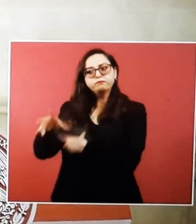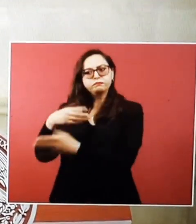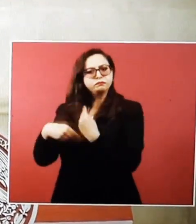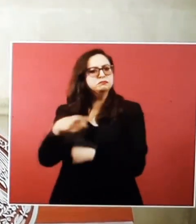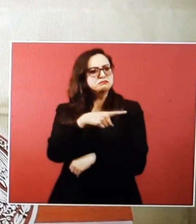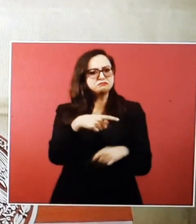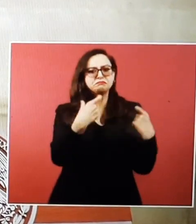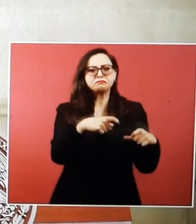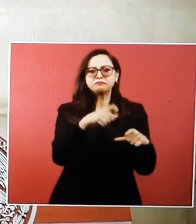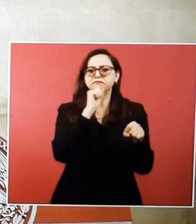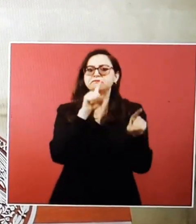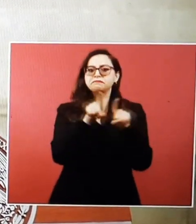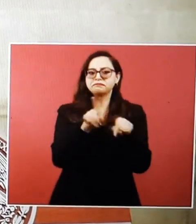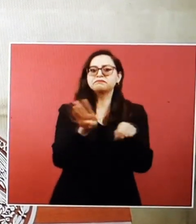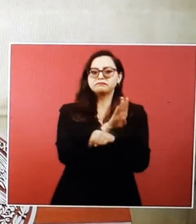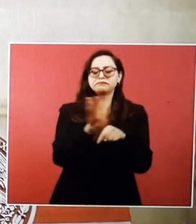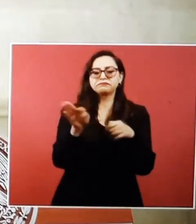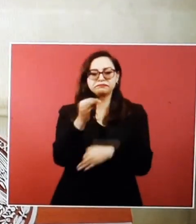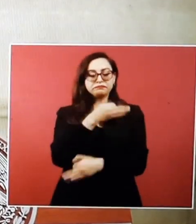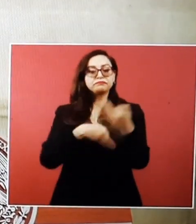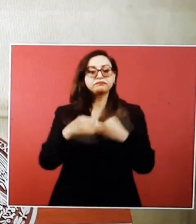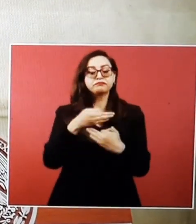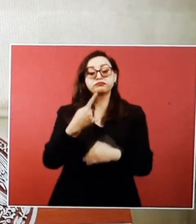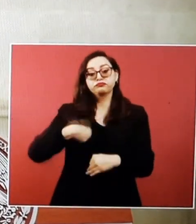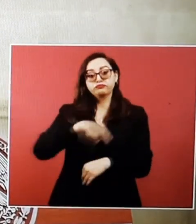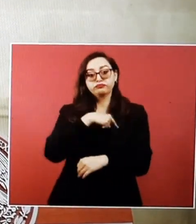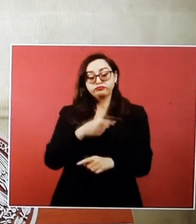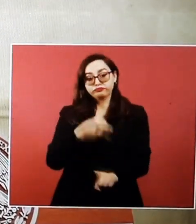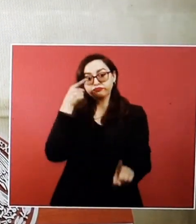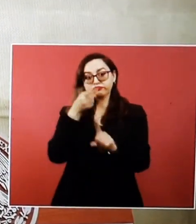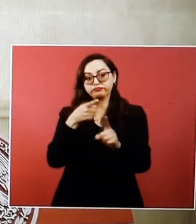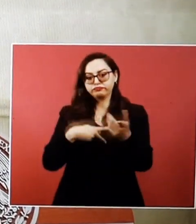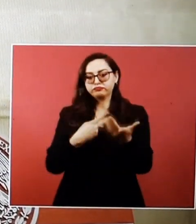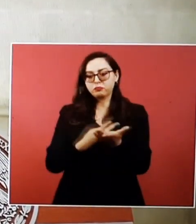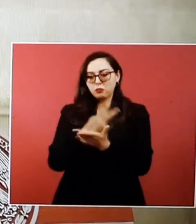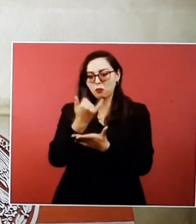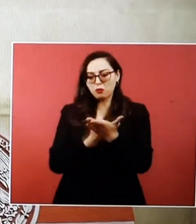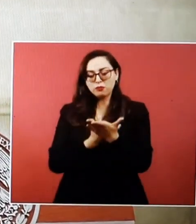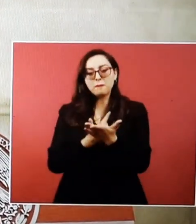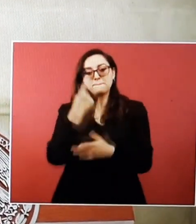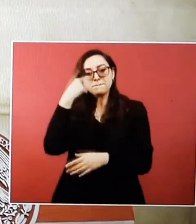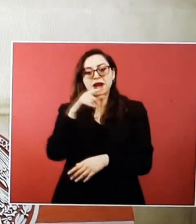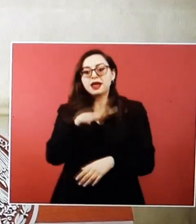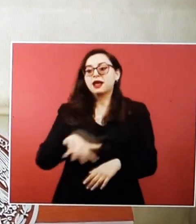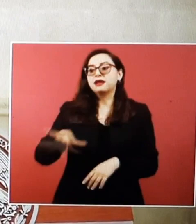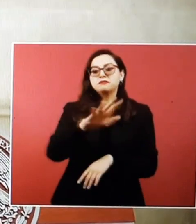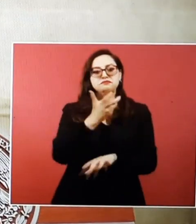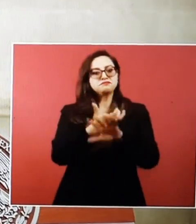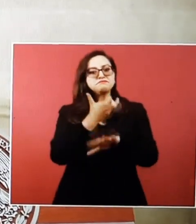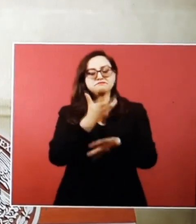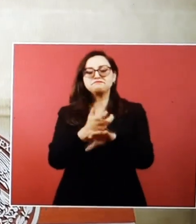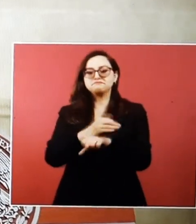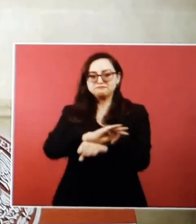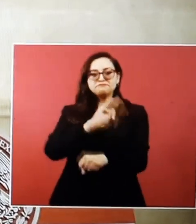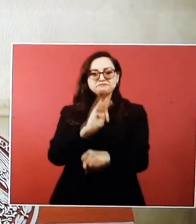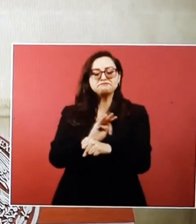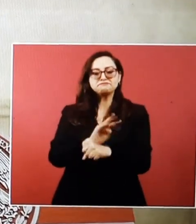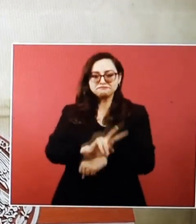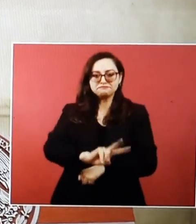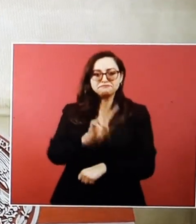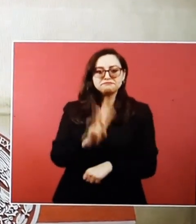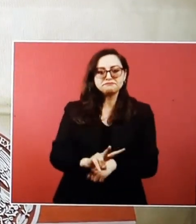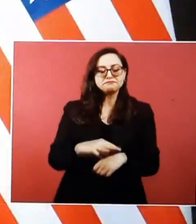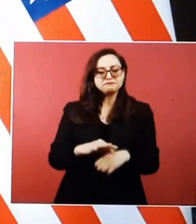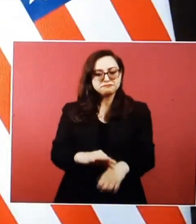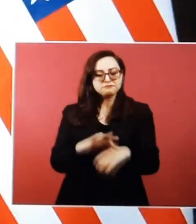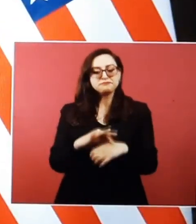already beginning to deliver concrete benefits to the American people. And I would argue it will only reap benefits for the